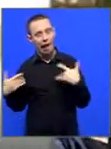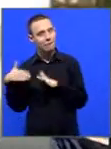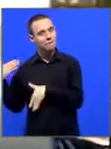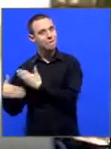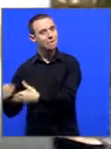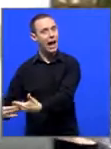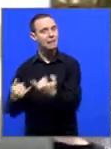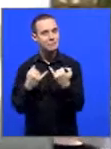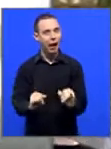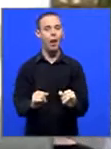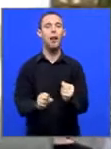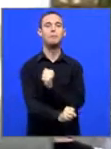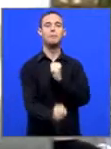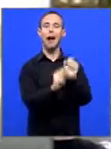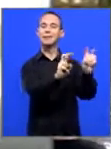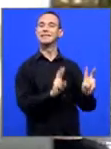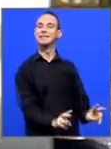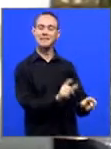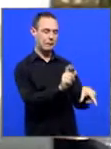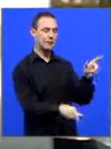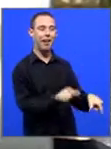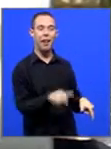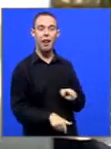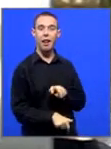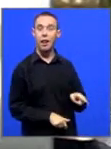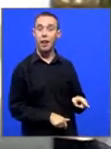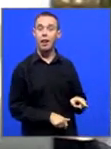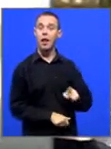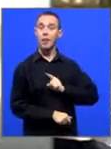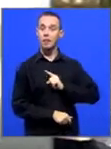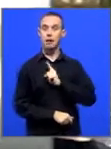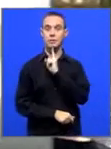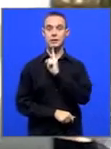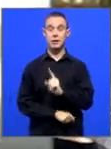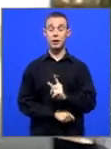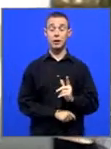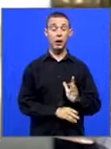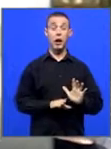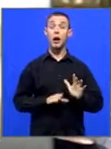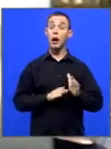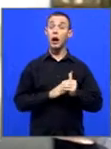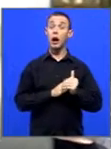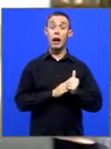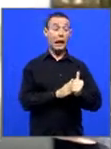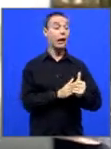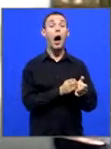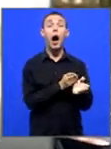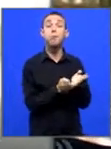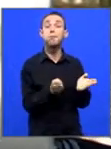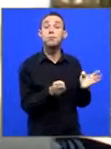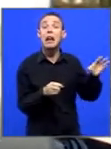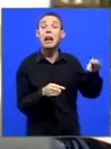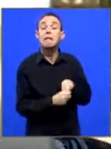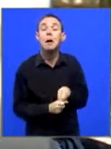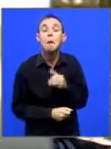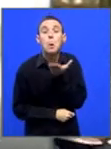platform with the great leaders was his prison guard. So he showed us from the very beginning that